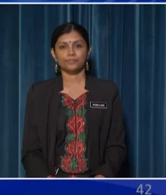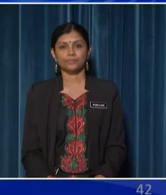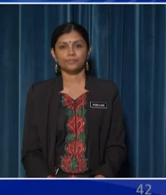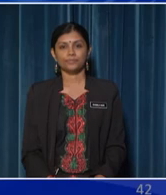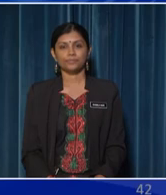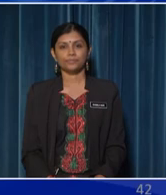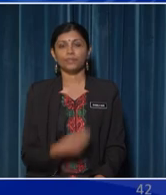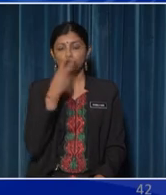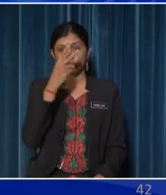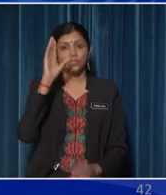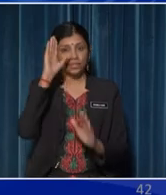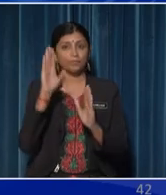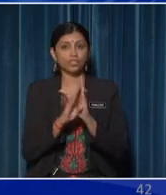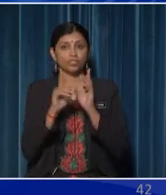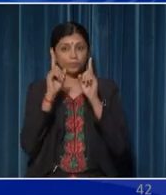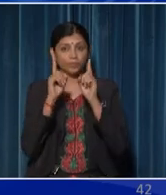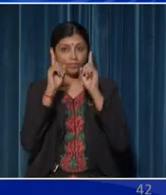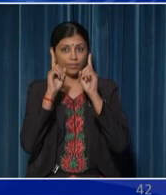Look at the picture